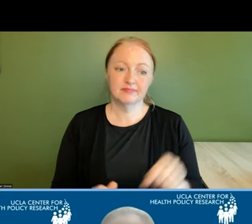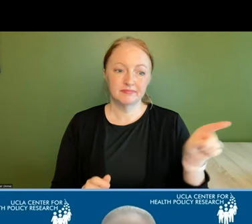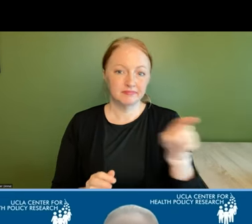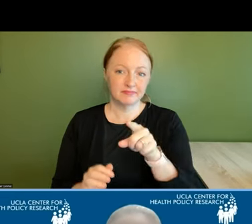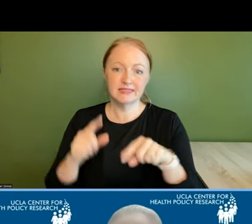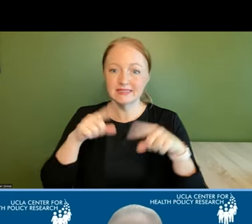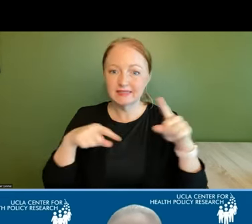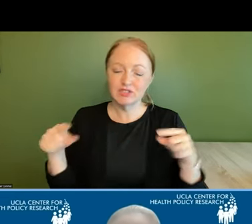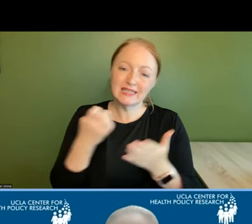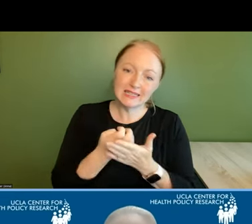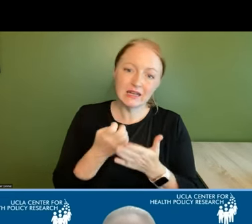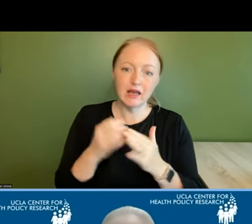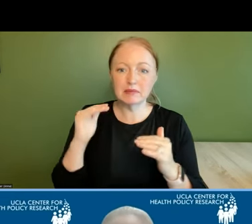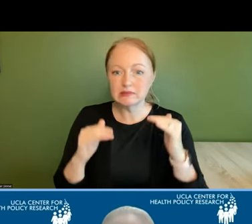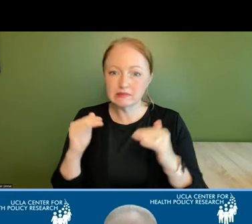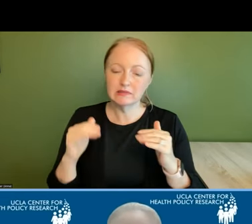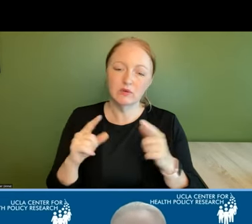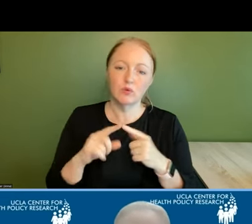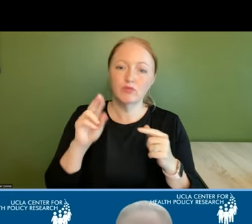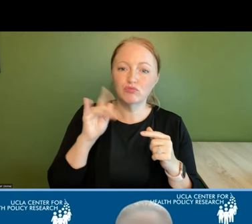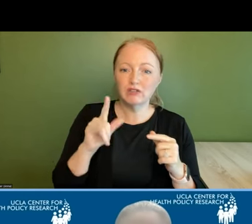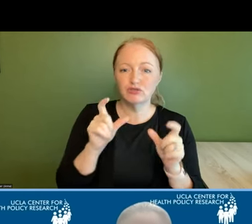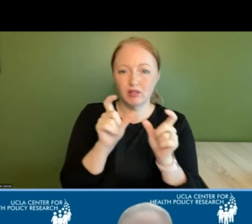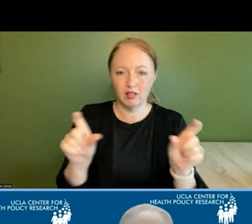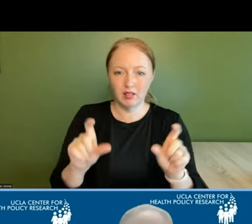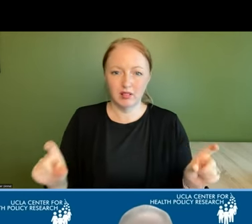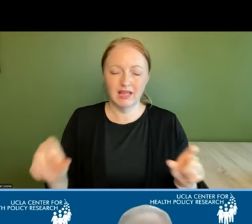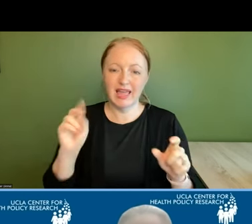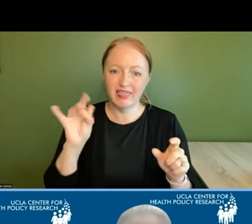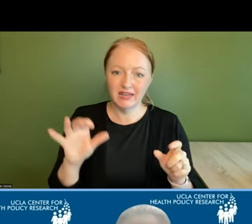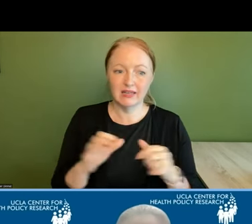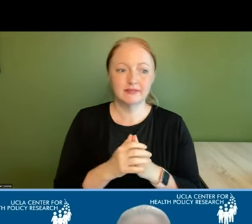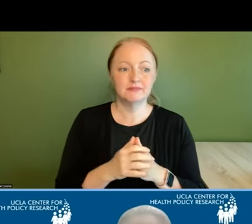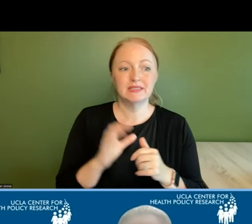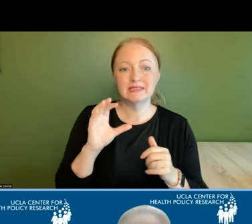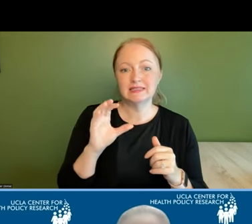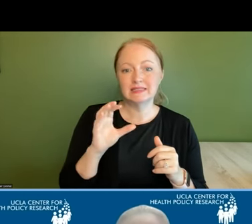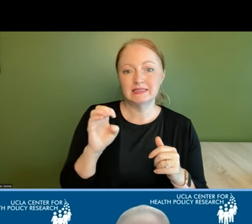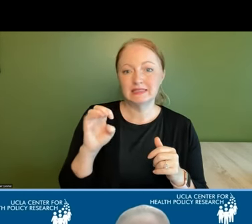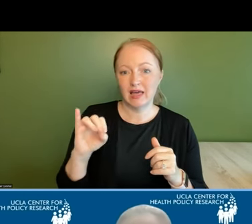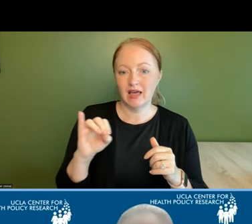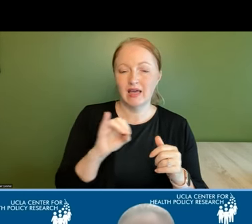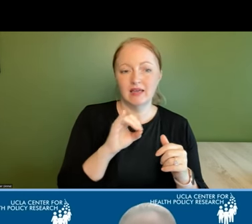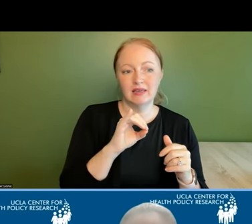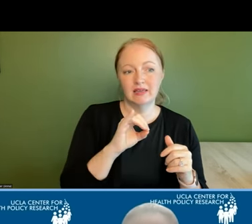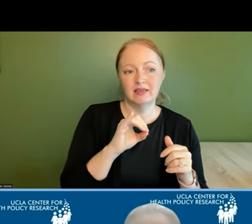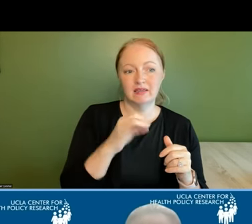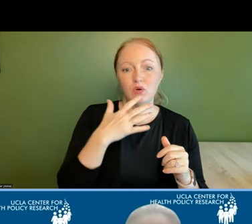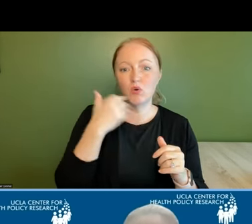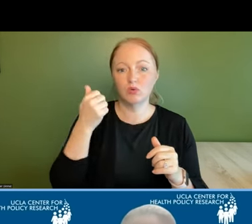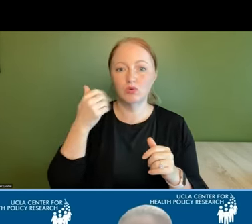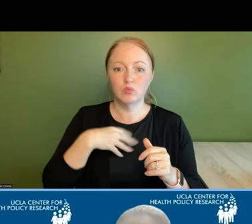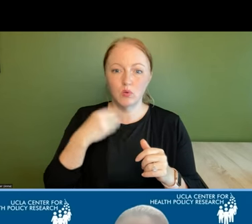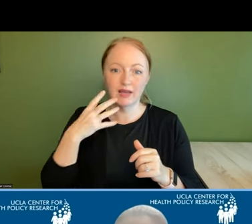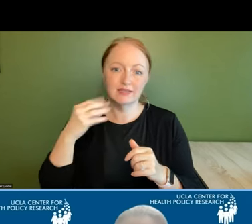differences in economic insecurity by racial and ethnic group while the cei identifies 40 percent of single older adult whites as